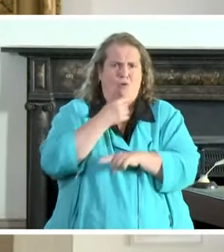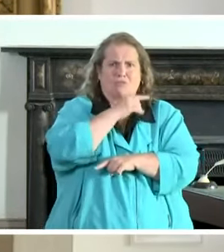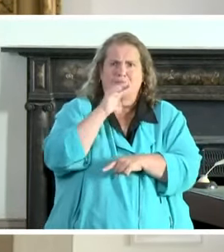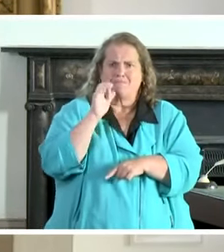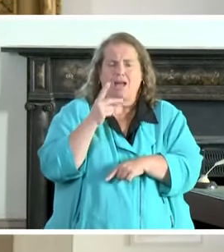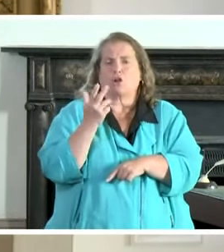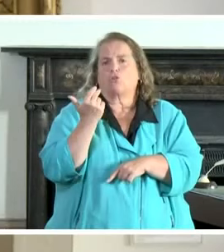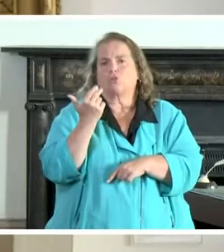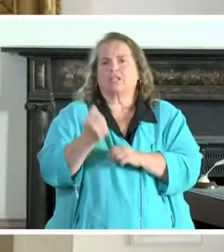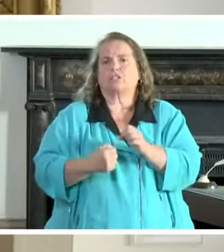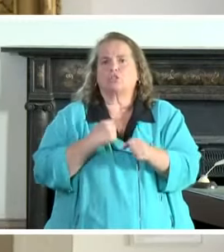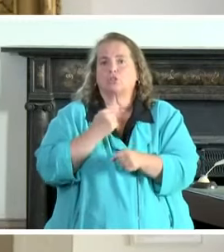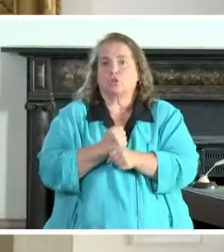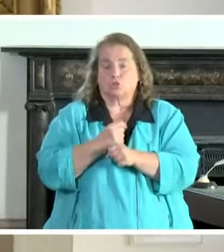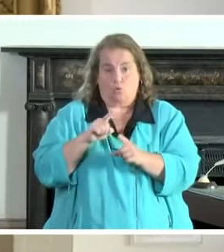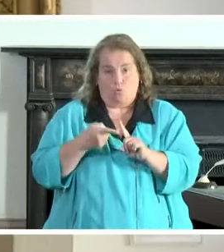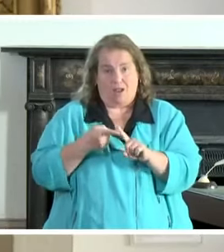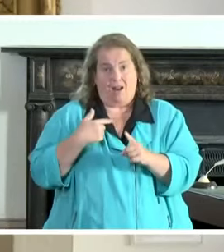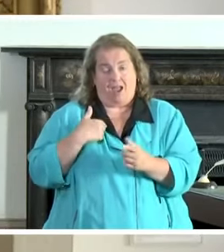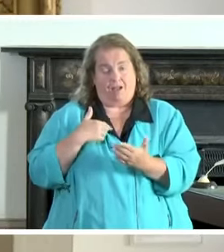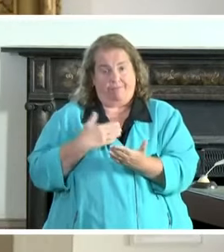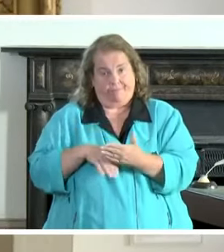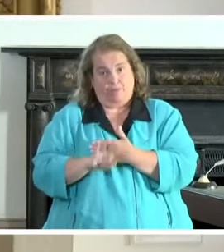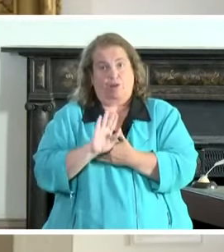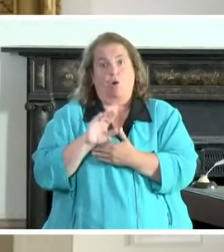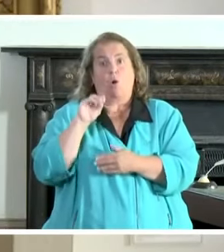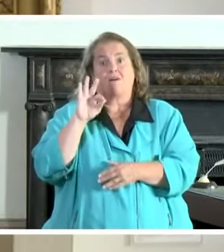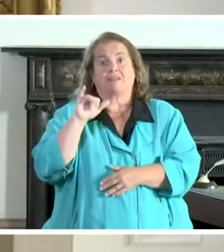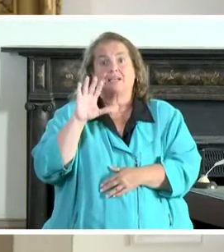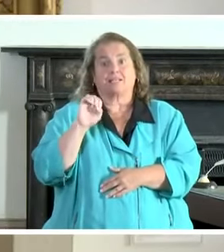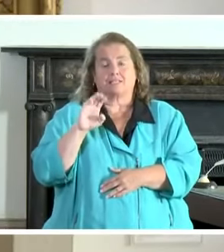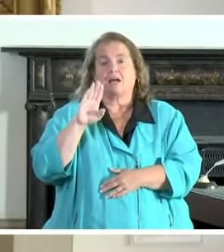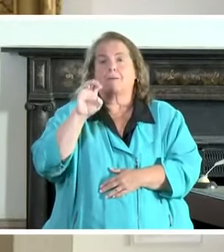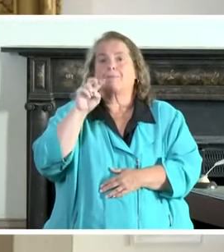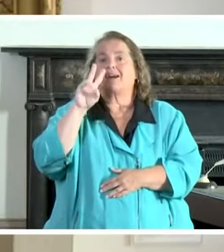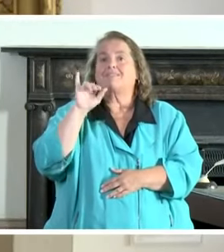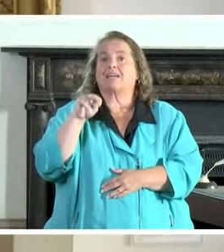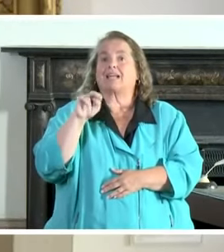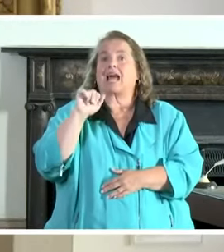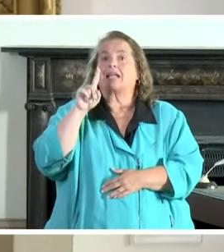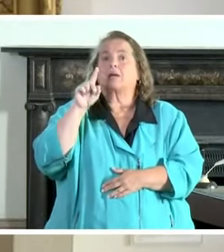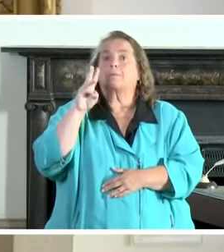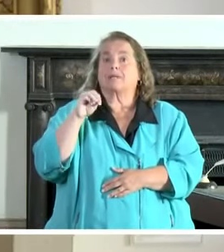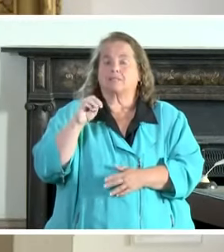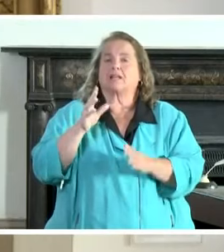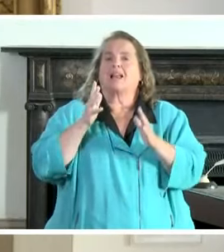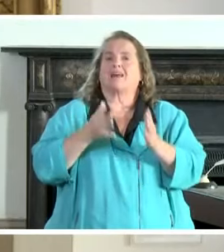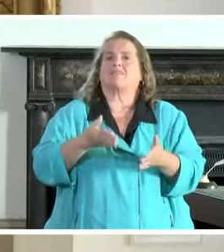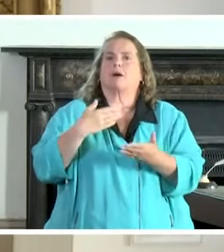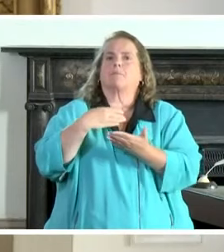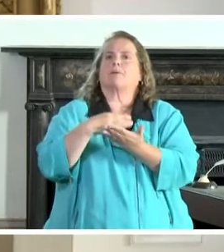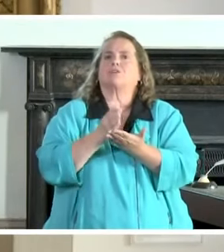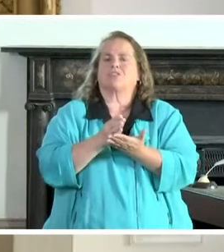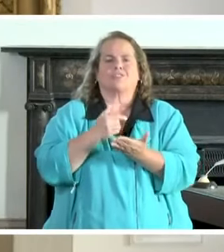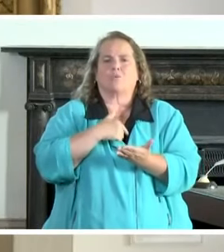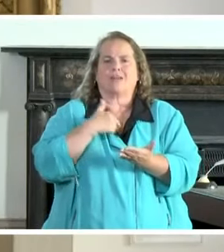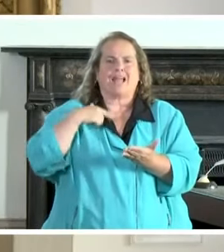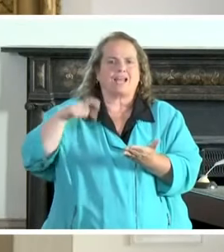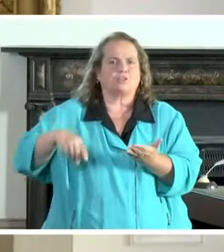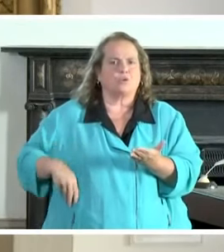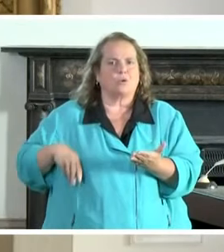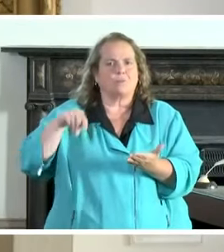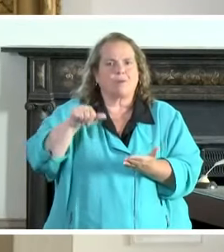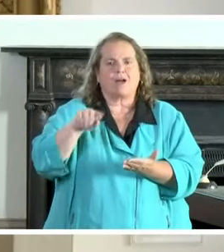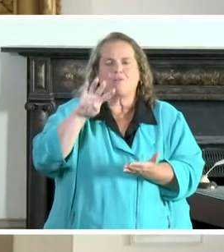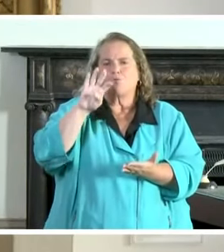and when i came into office the bevin administration had left a budget that said we were going to pay 425 million